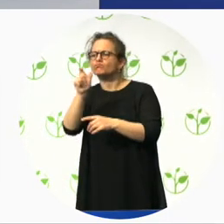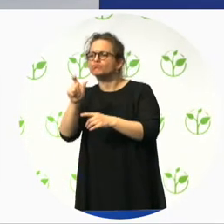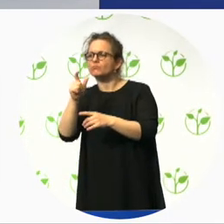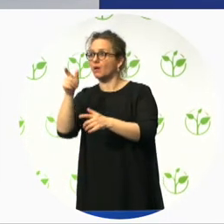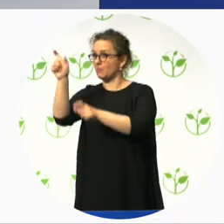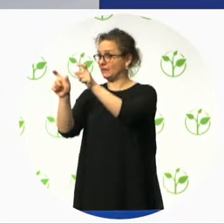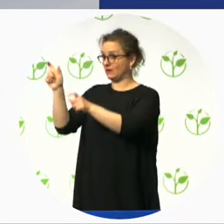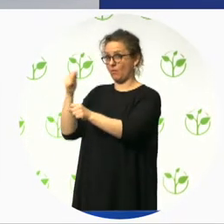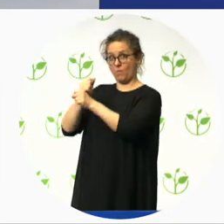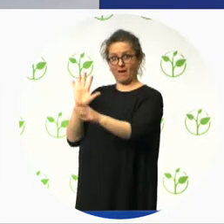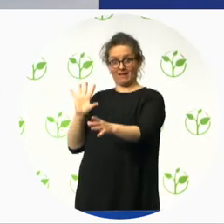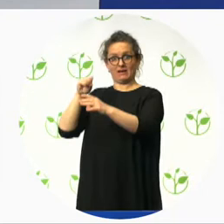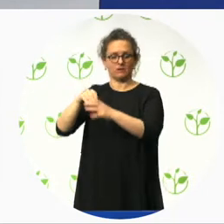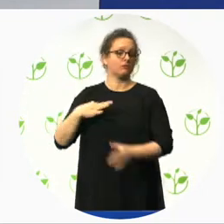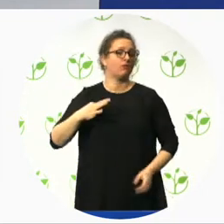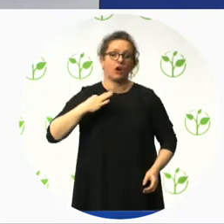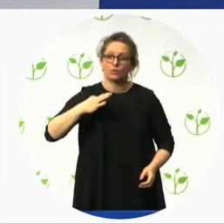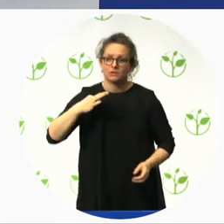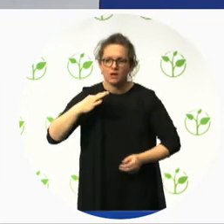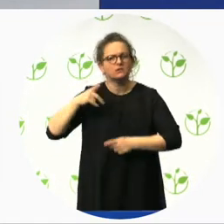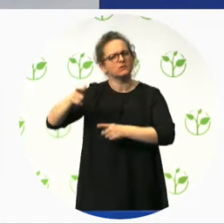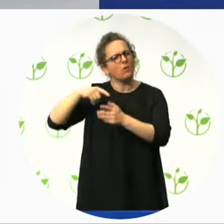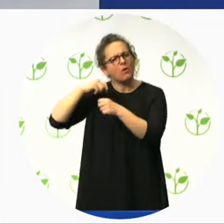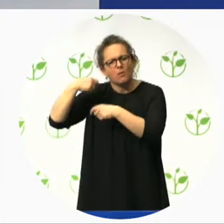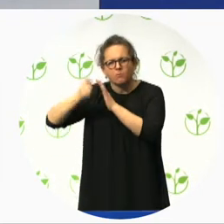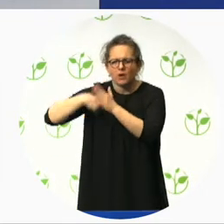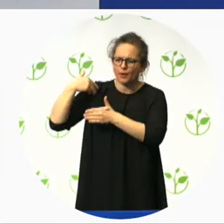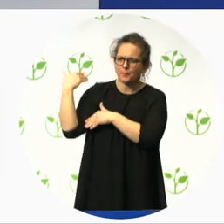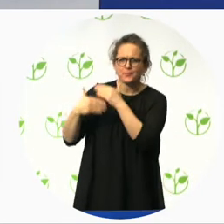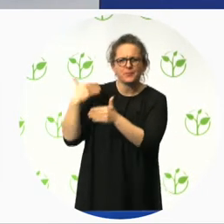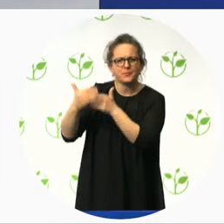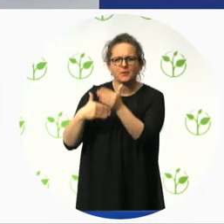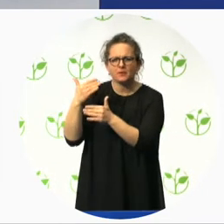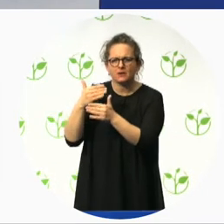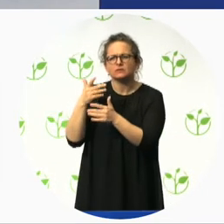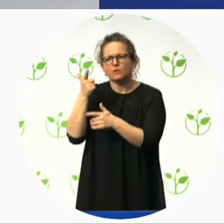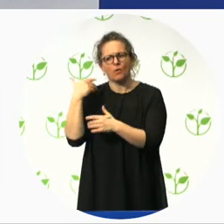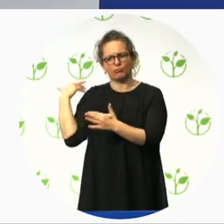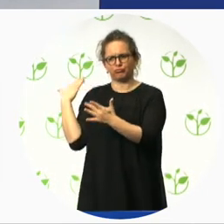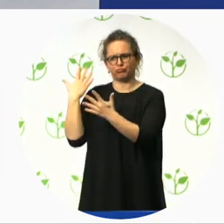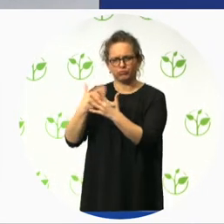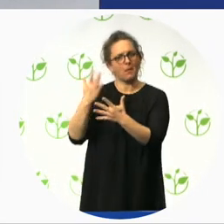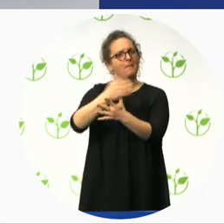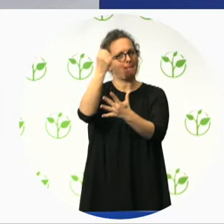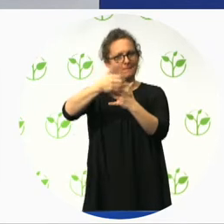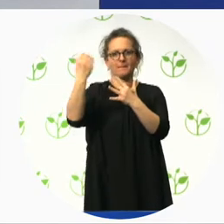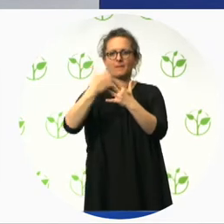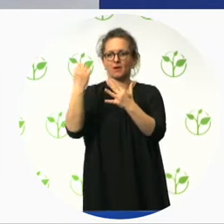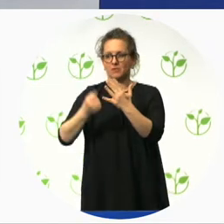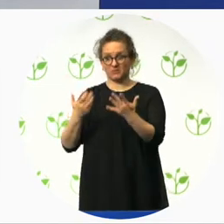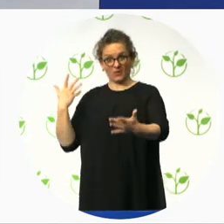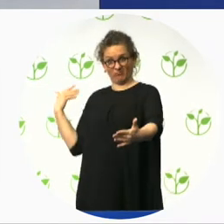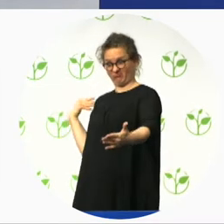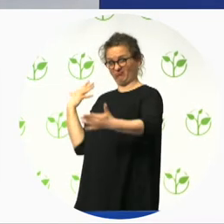projects which have been successfully completed over the past 10 years that would not have been a success if they were not without their professional involvement.